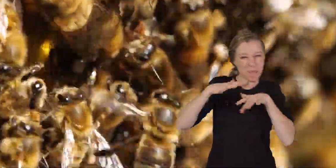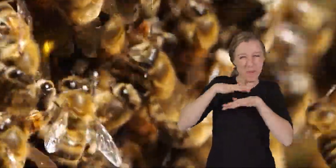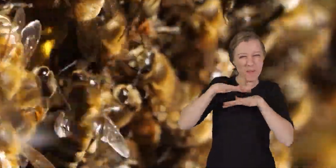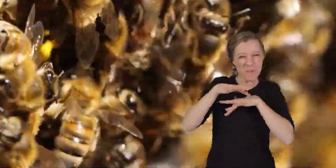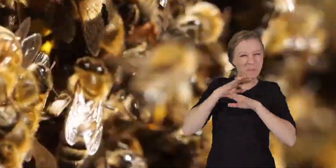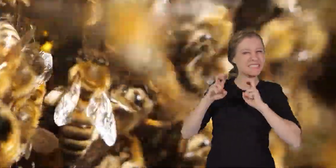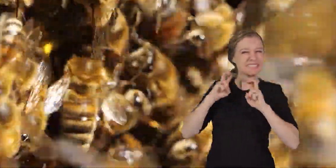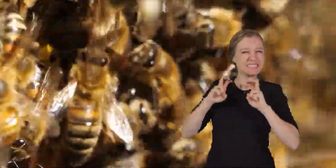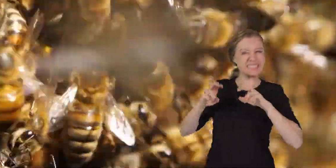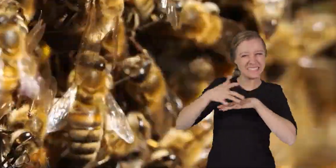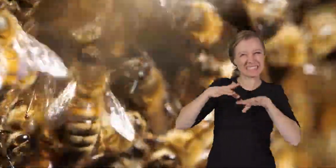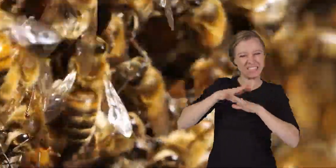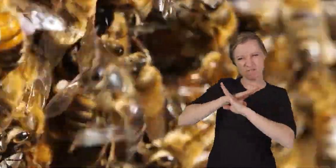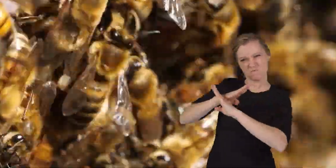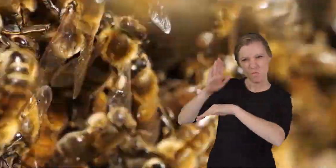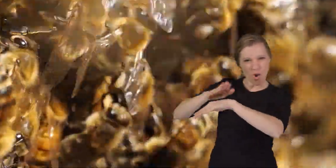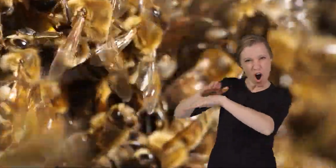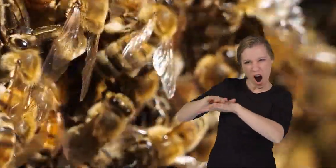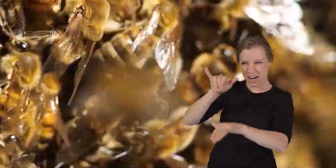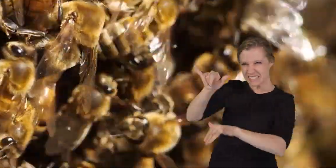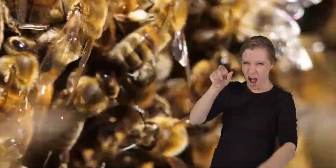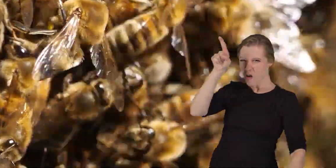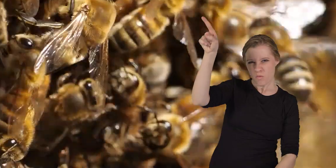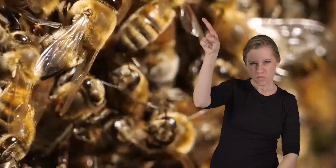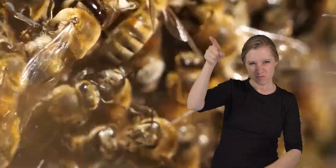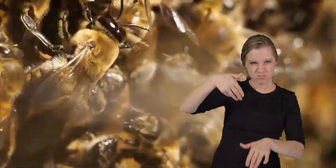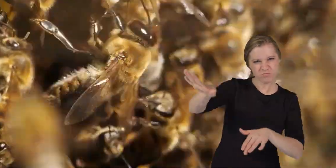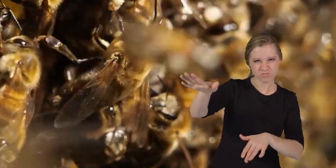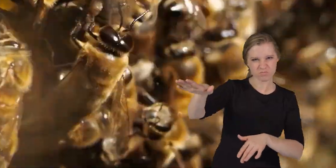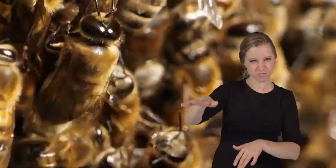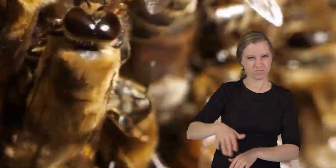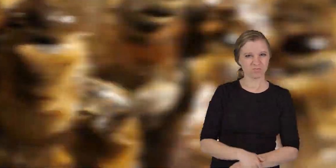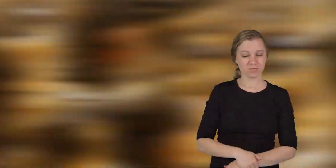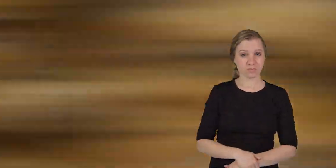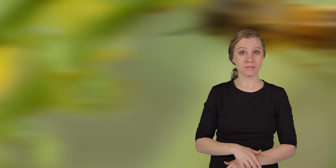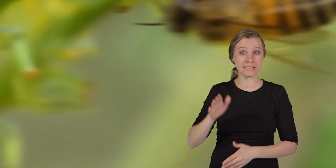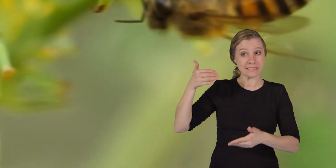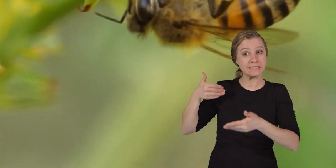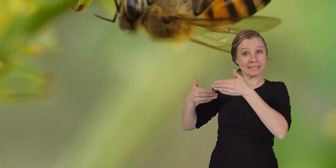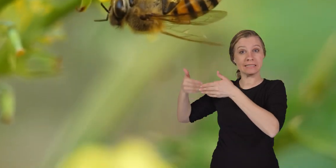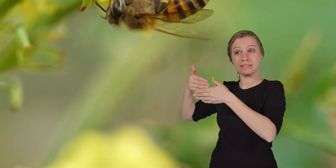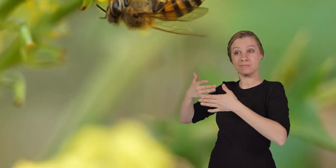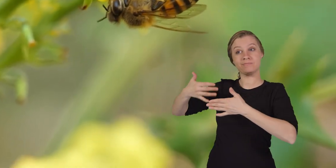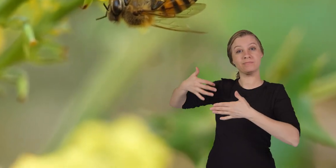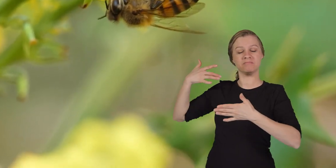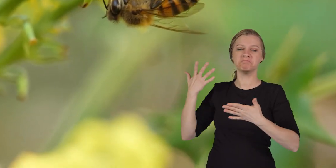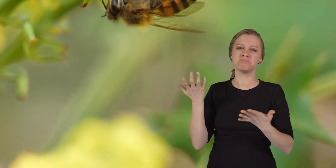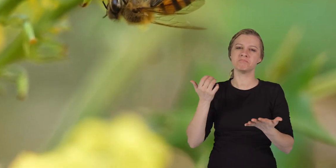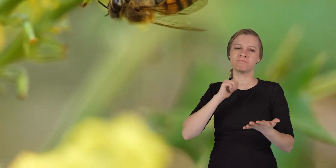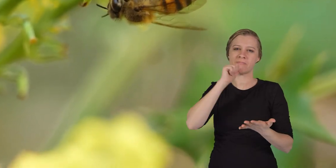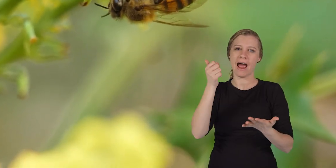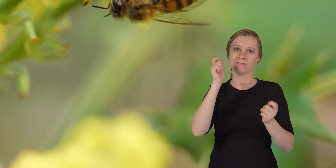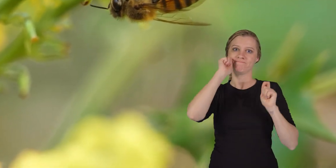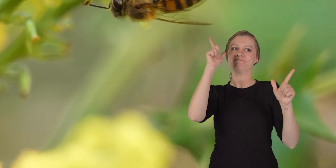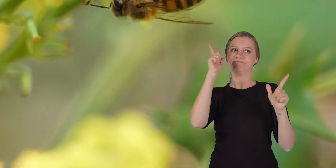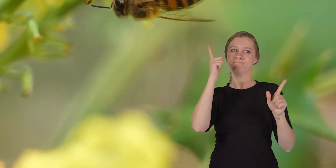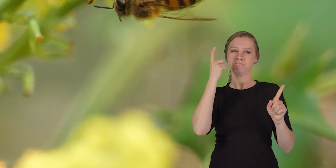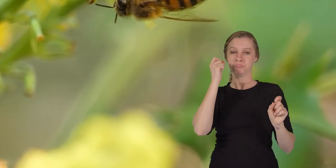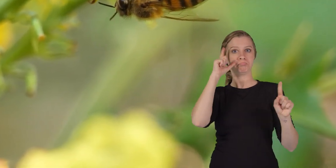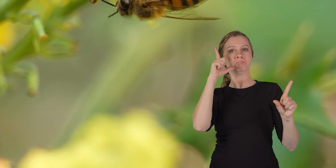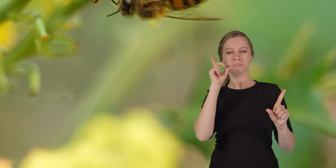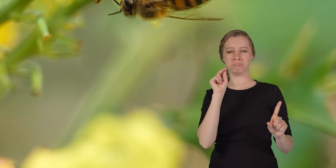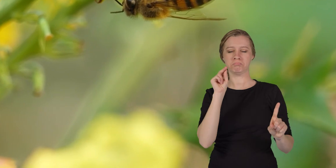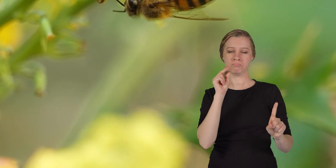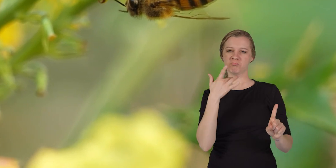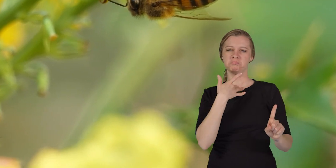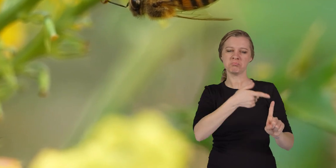buzzing can be quite loud, which is their way of warning others to stay away. Considering their history, it's no surprise